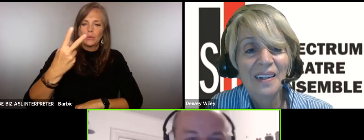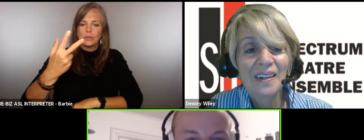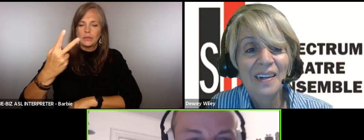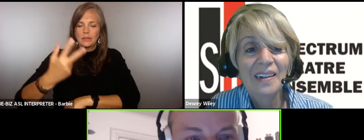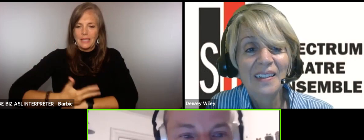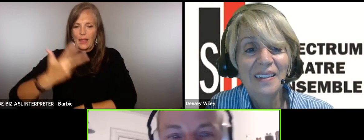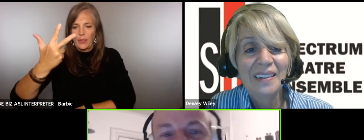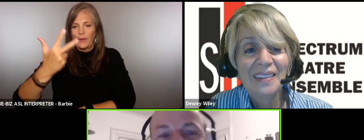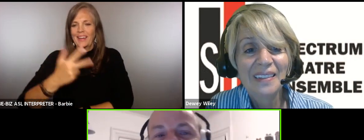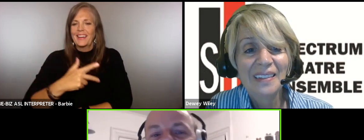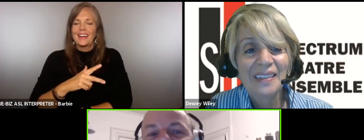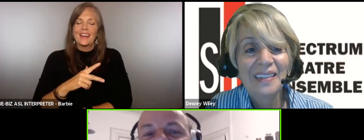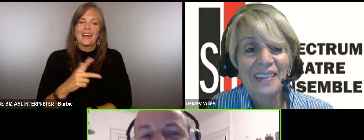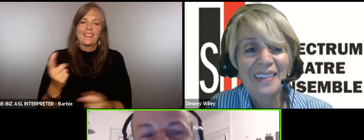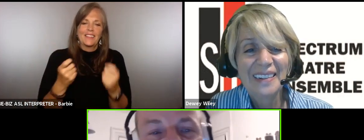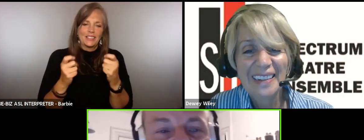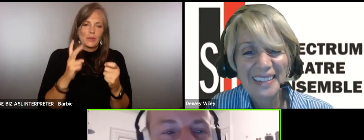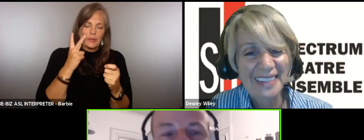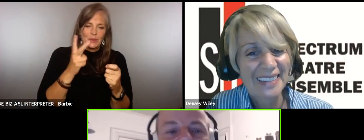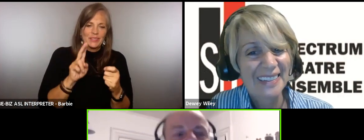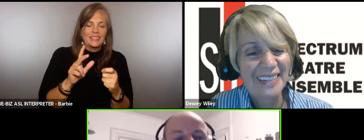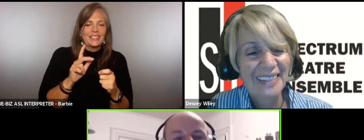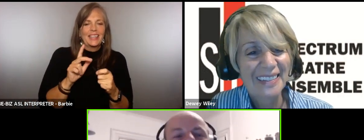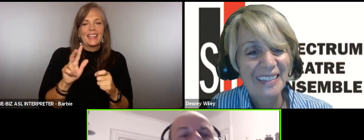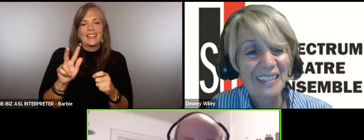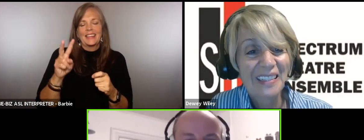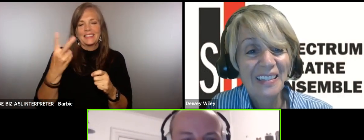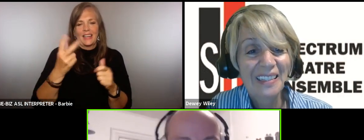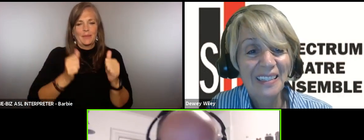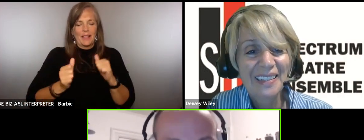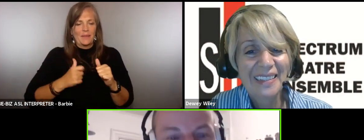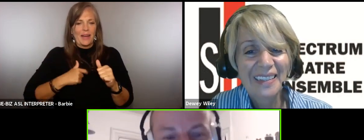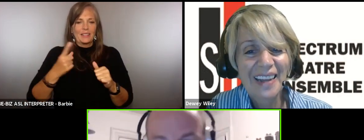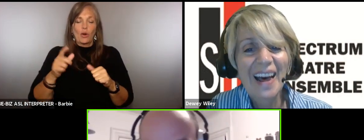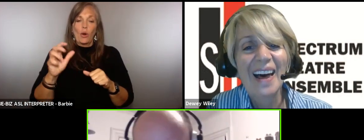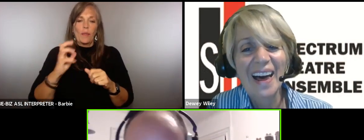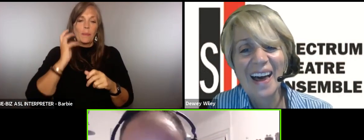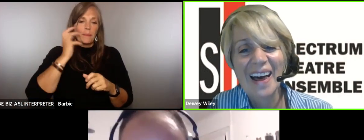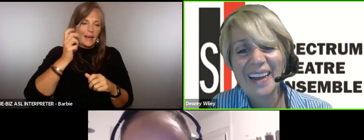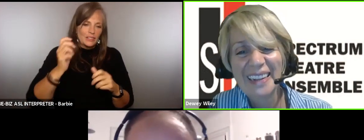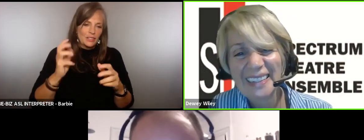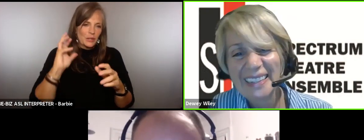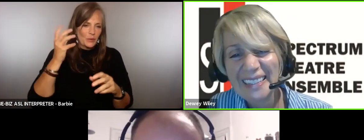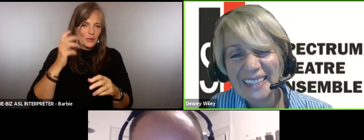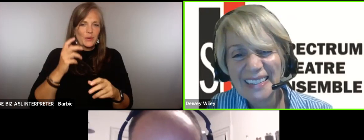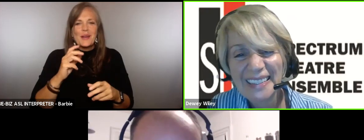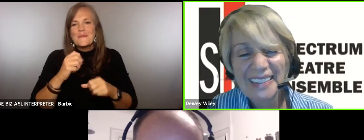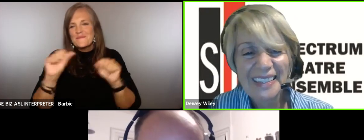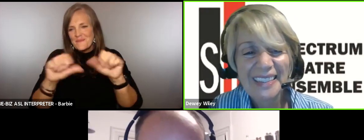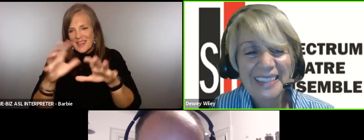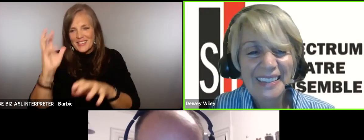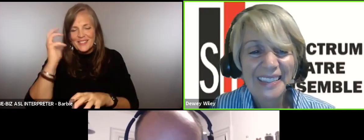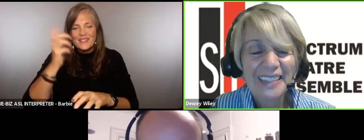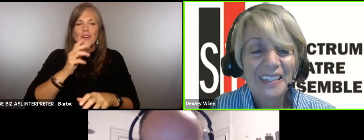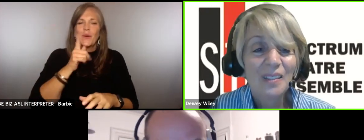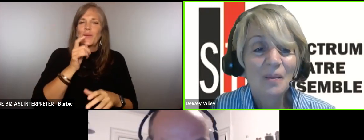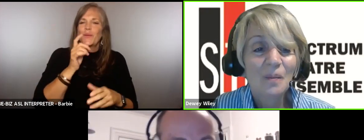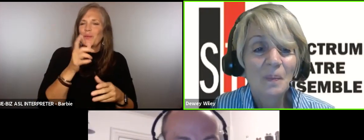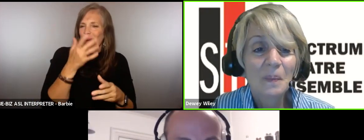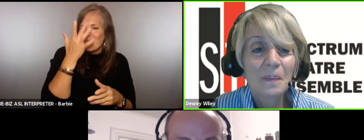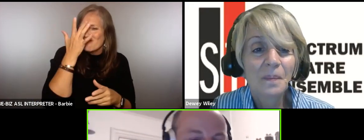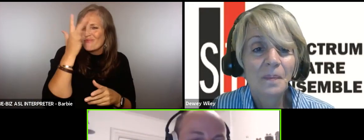see a second play of mine called pioner's magic radio again brilliantly directed by dude here um and